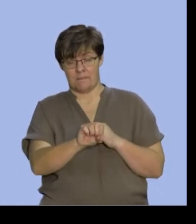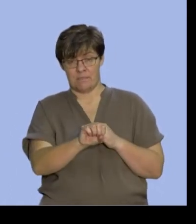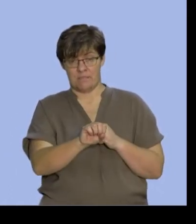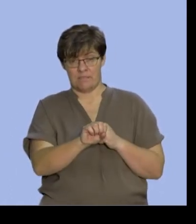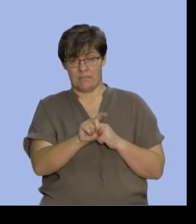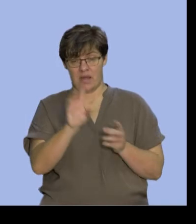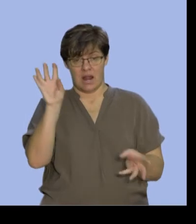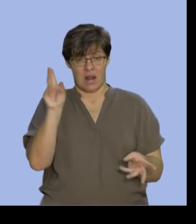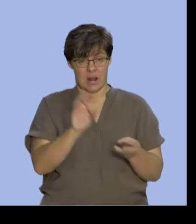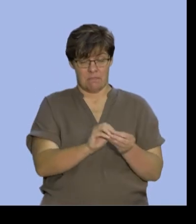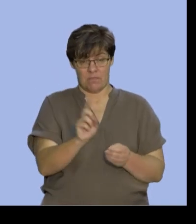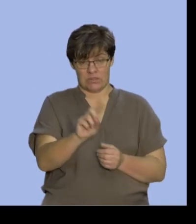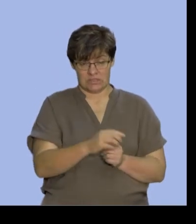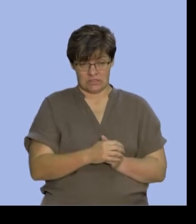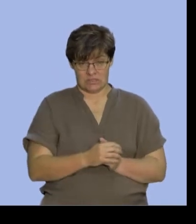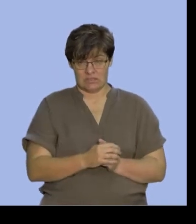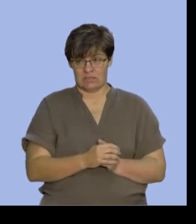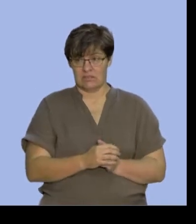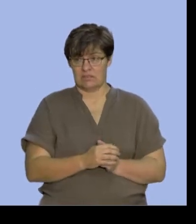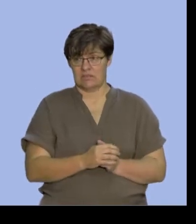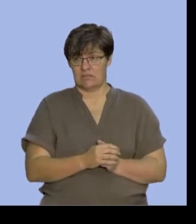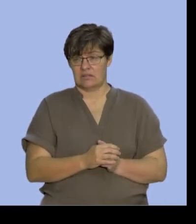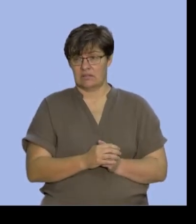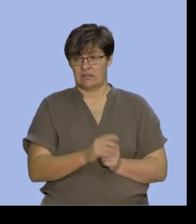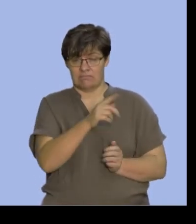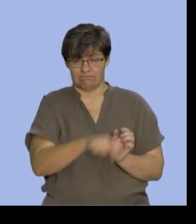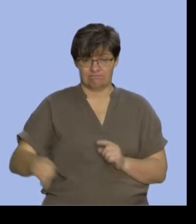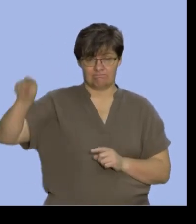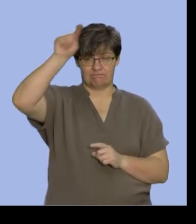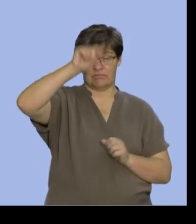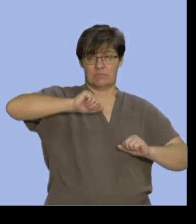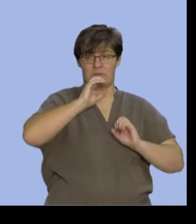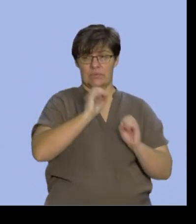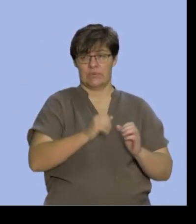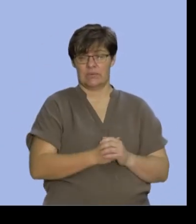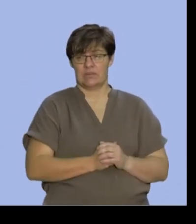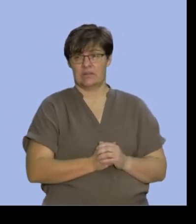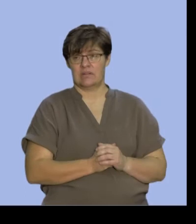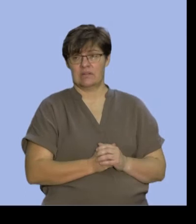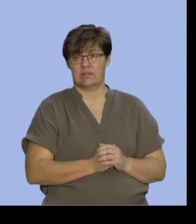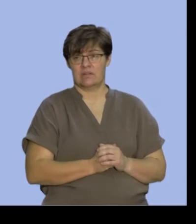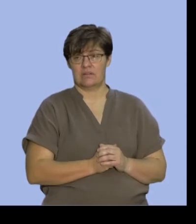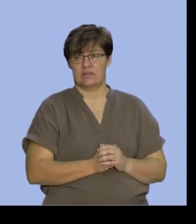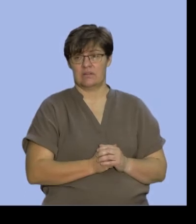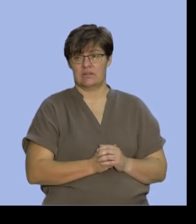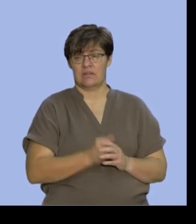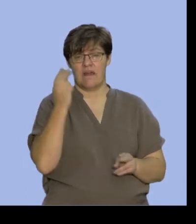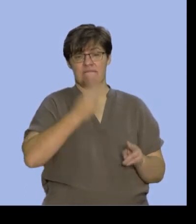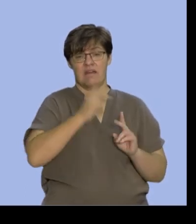add up to, I'm running out of space, so I'm just going to put it over here, up at the top to get my final answer.